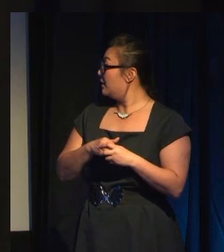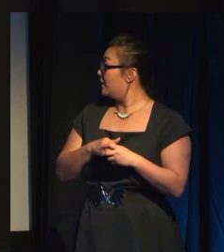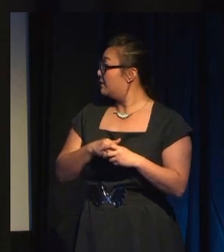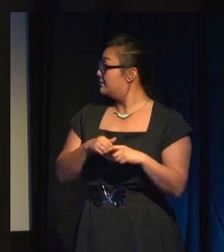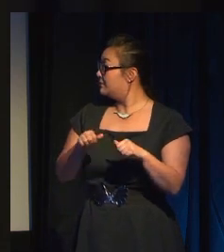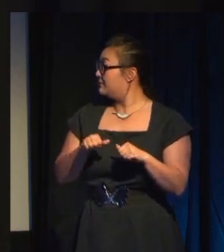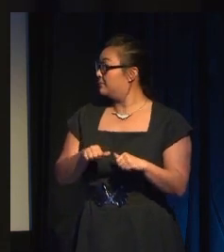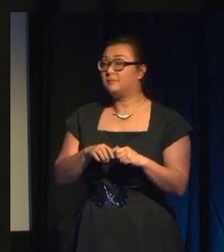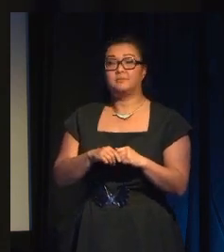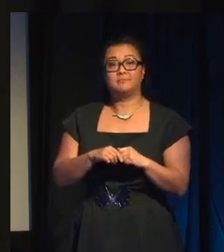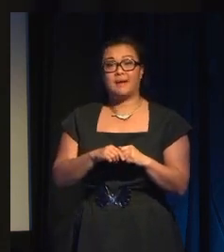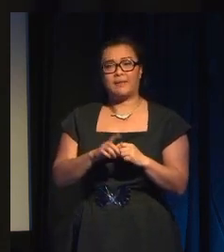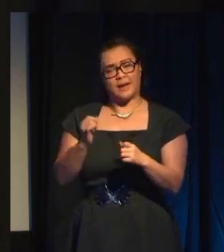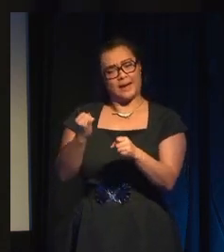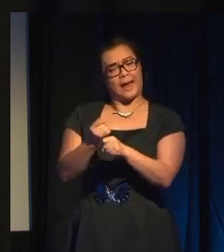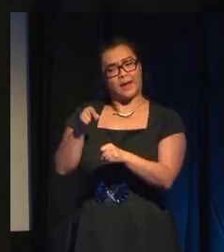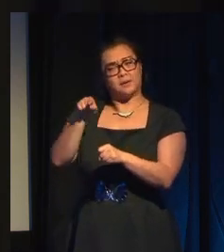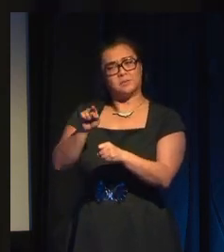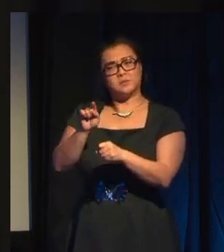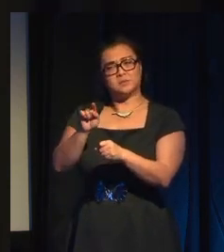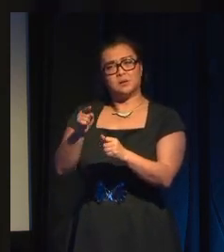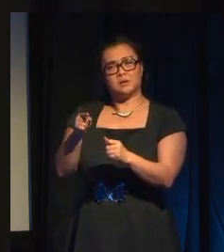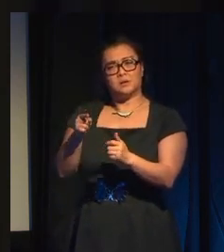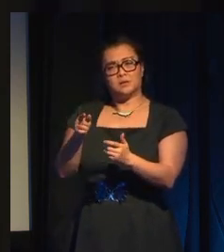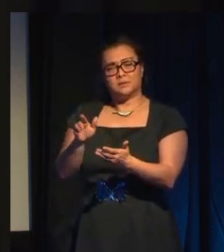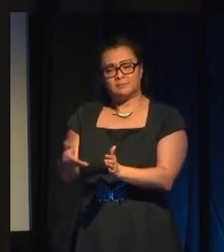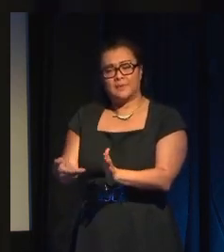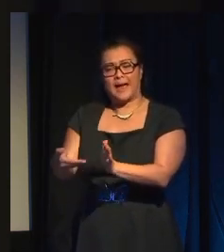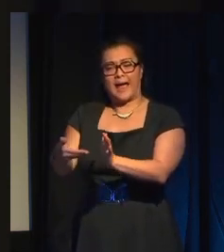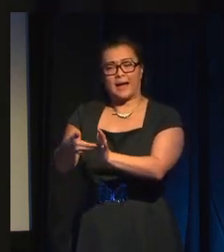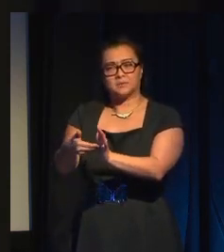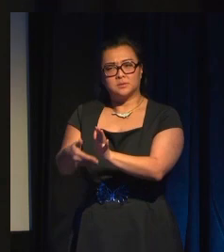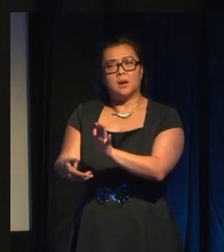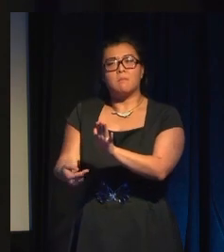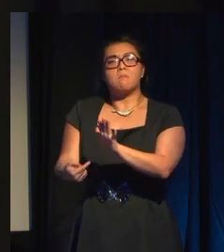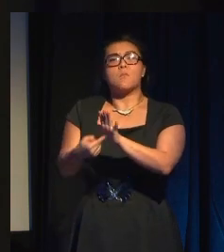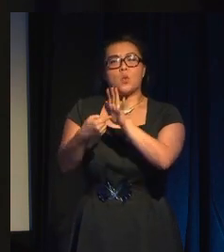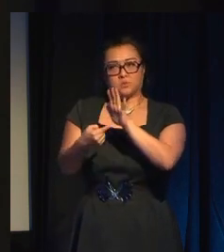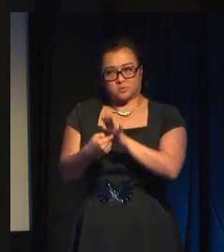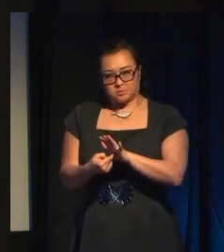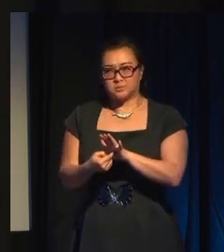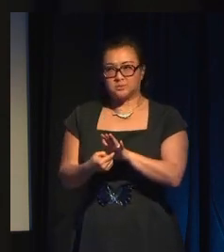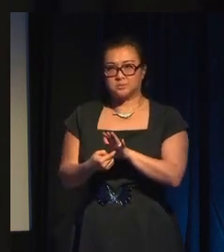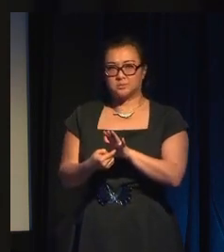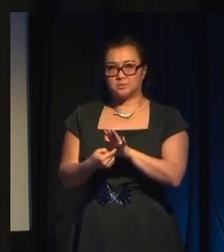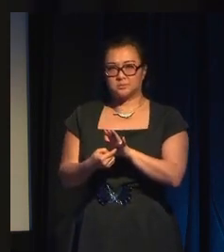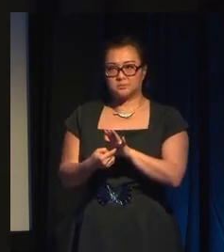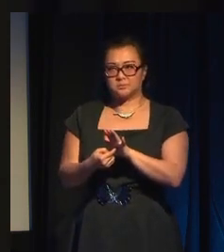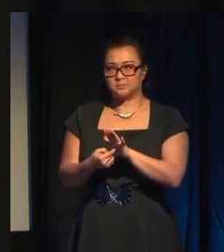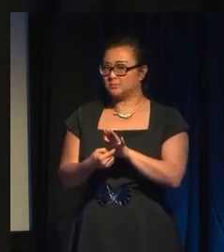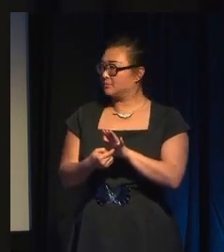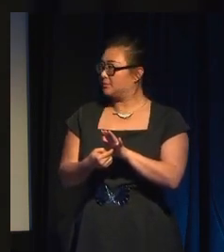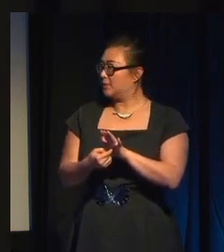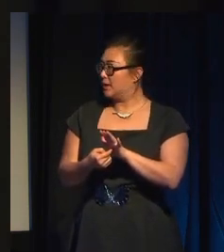And imbue your game with importance. And I know this is important because... That's a bit meta.